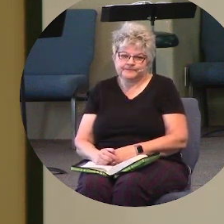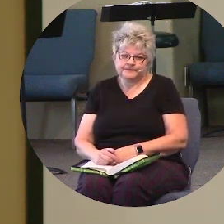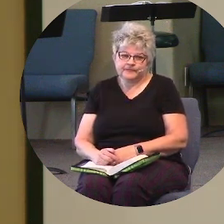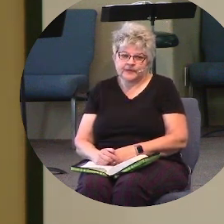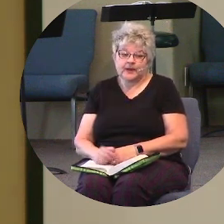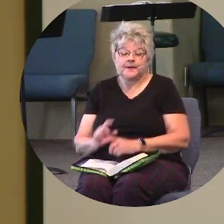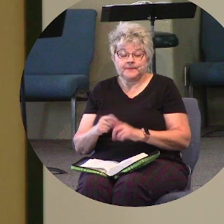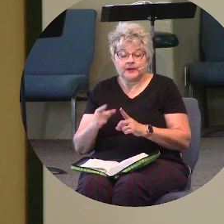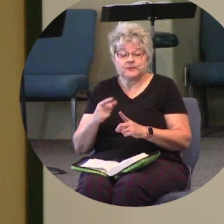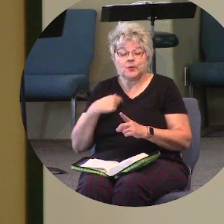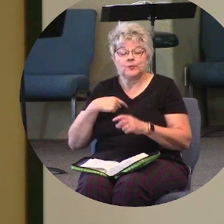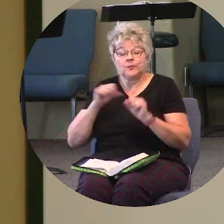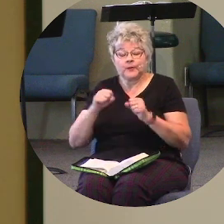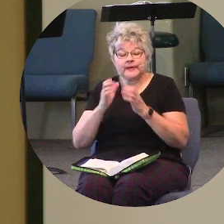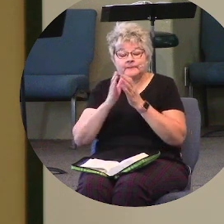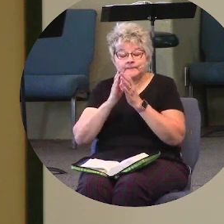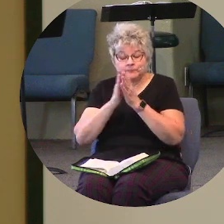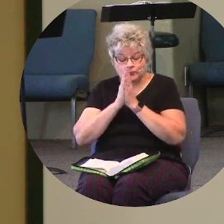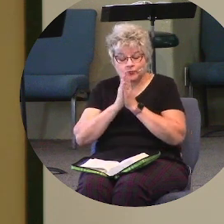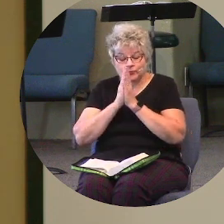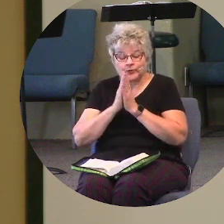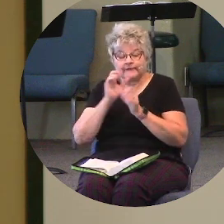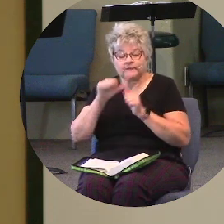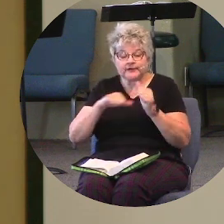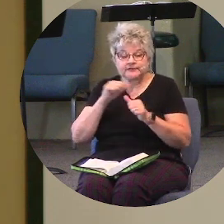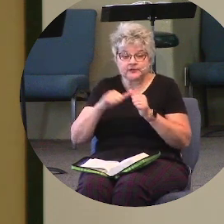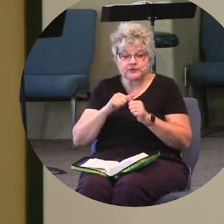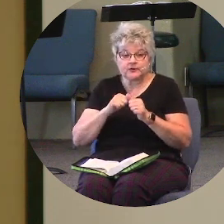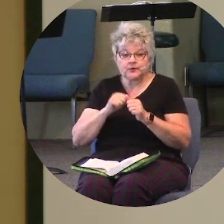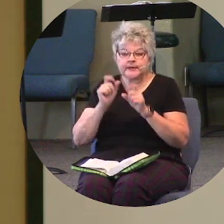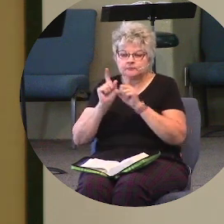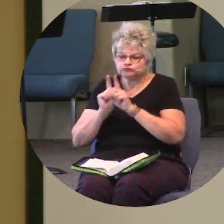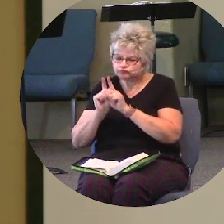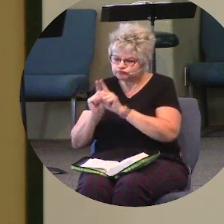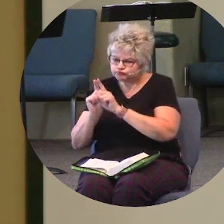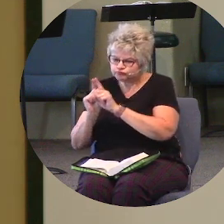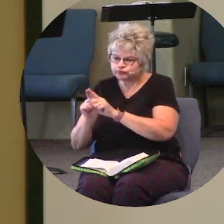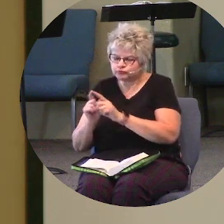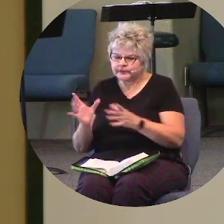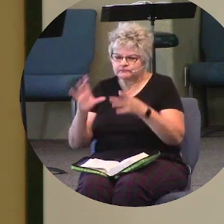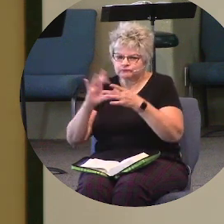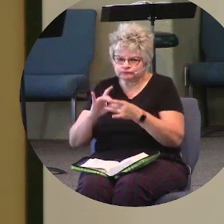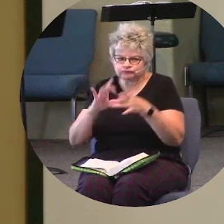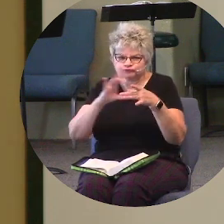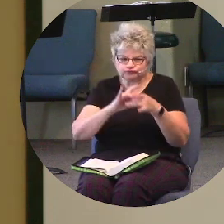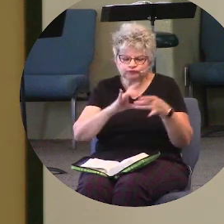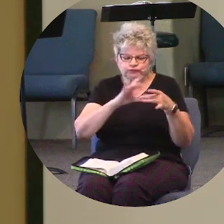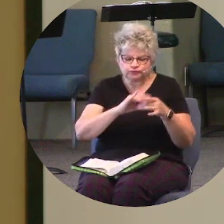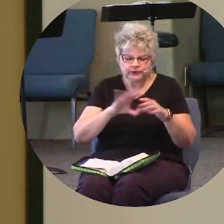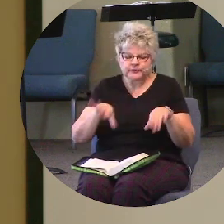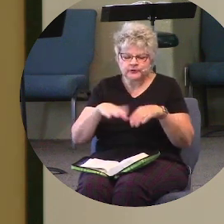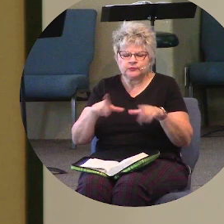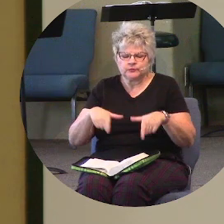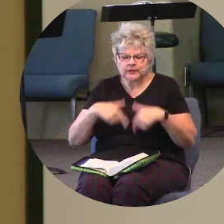But we get to pray for each other. We get to walk alongside each other. We get to link arms and do life together.